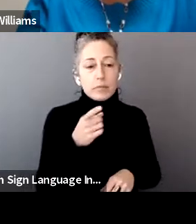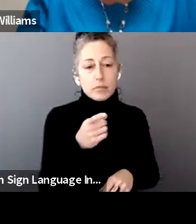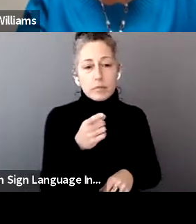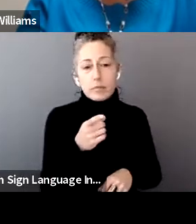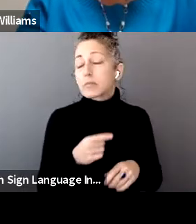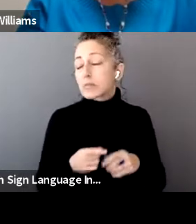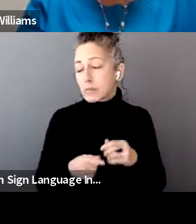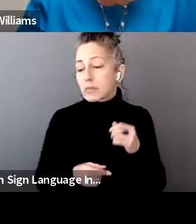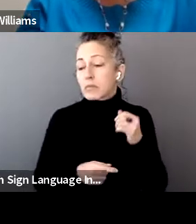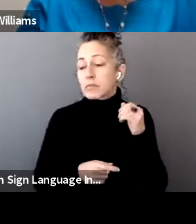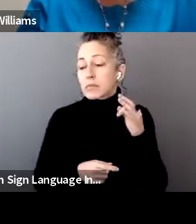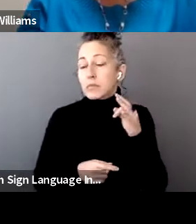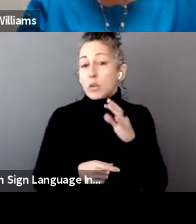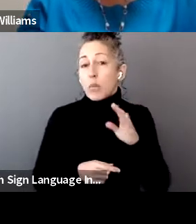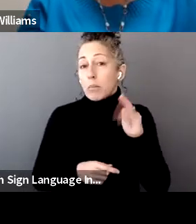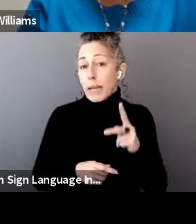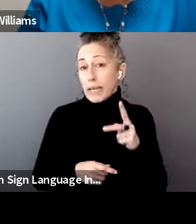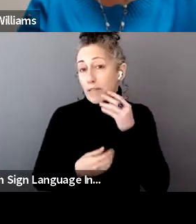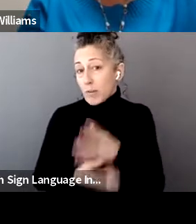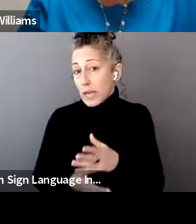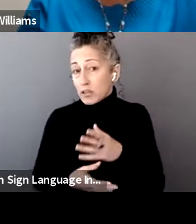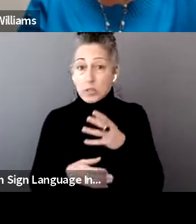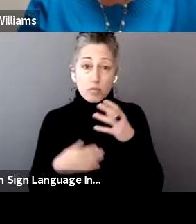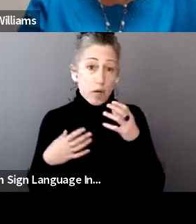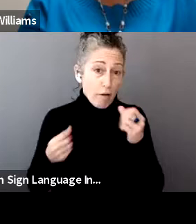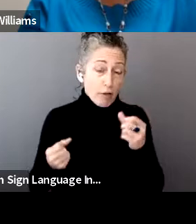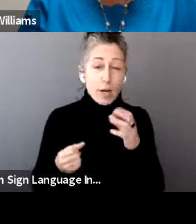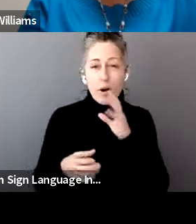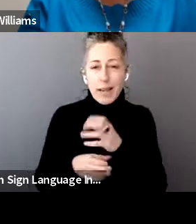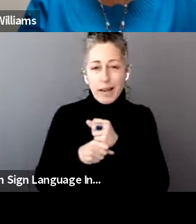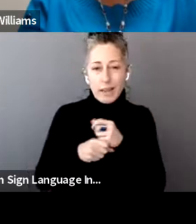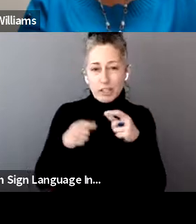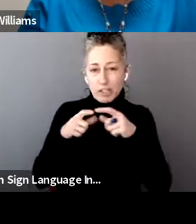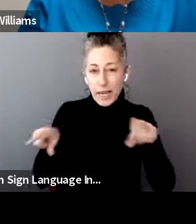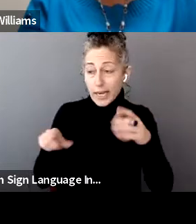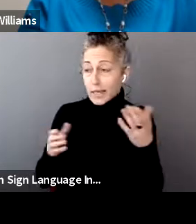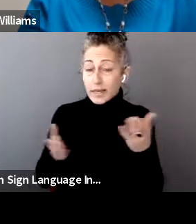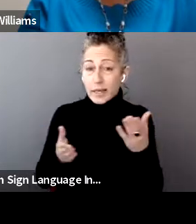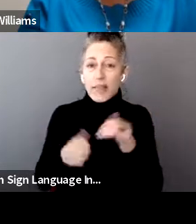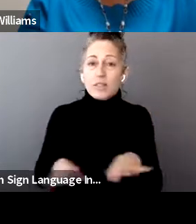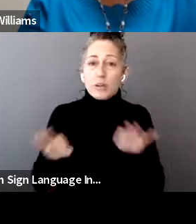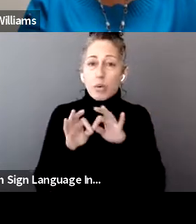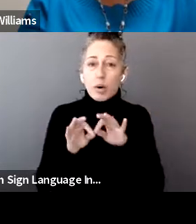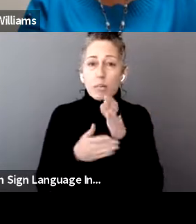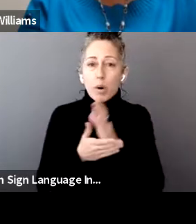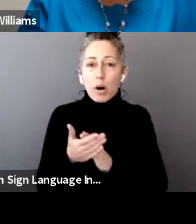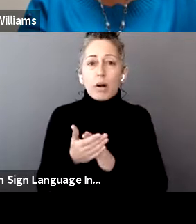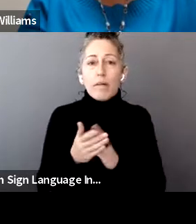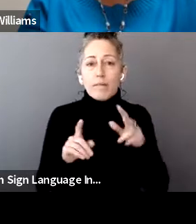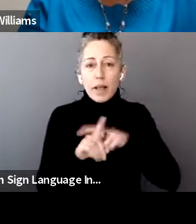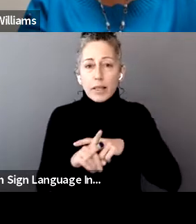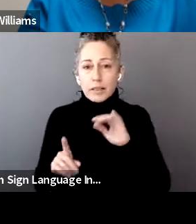to receive your recovery rebate check and really to receive any potential refund is an important step in filing your taxes